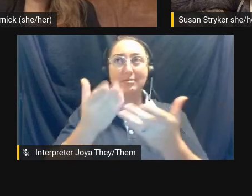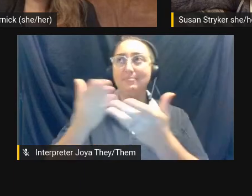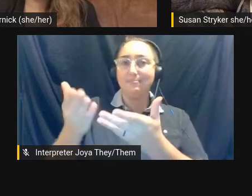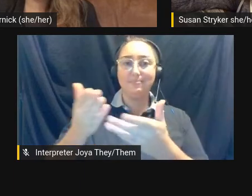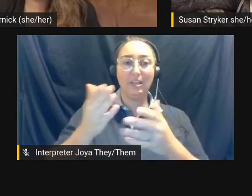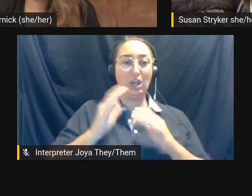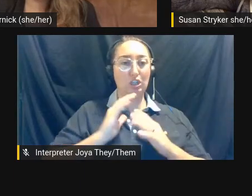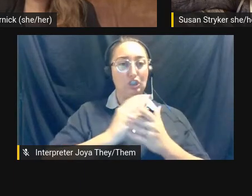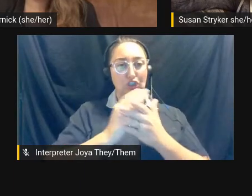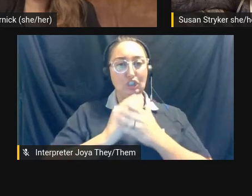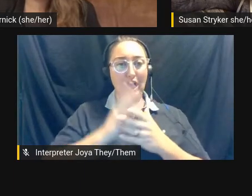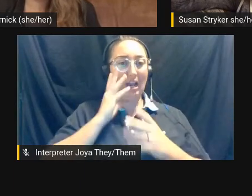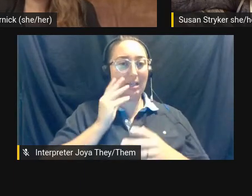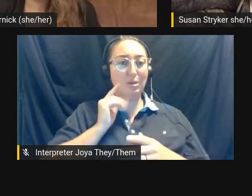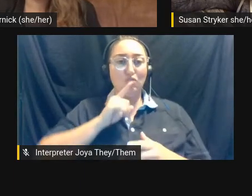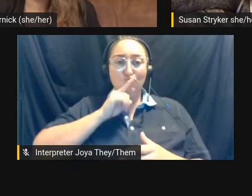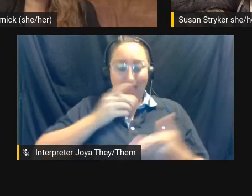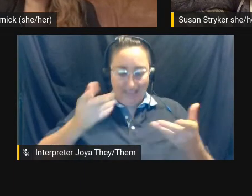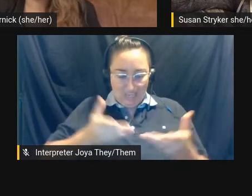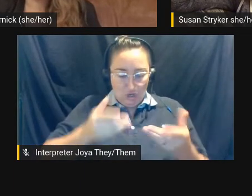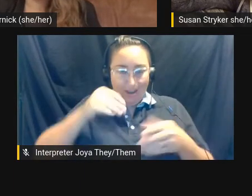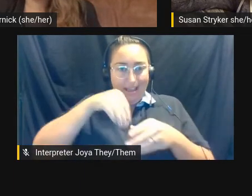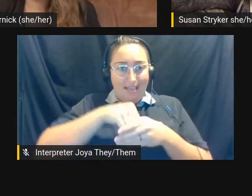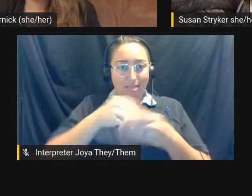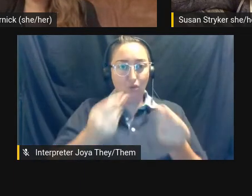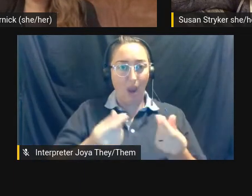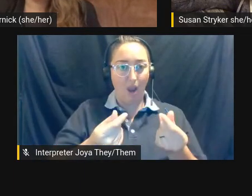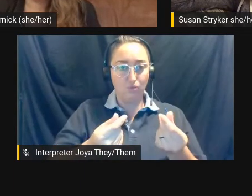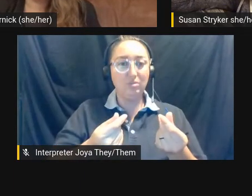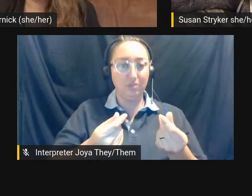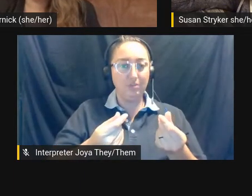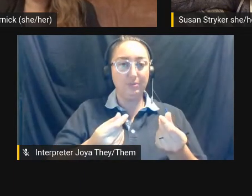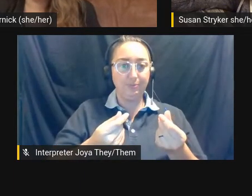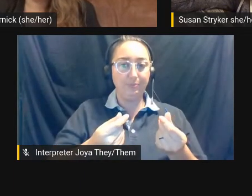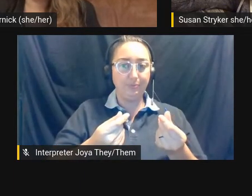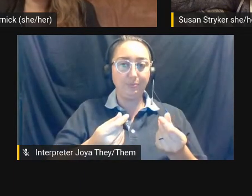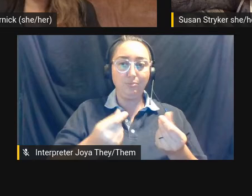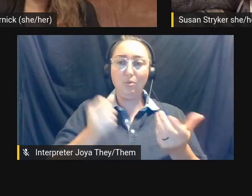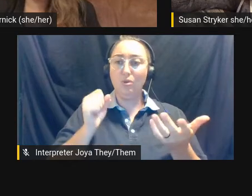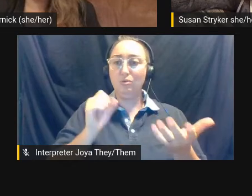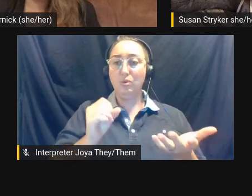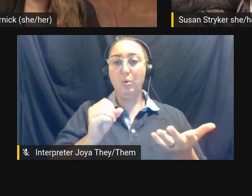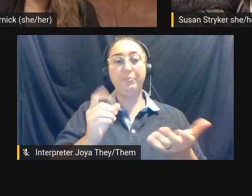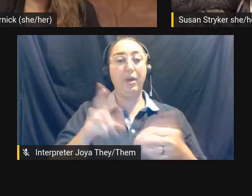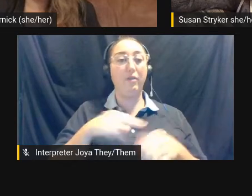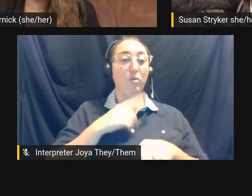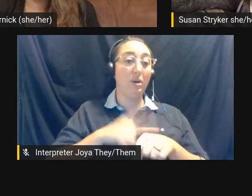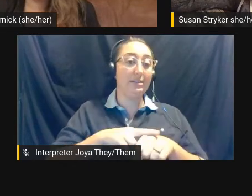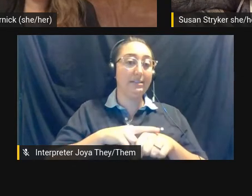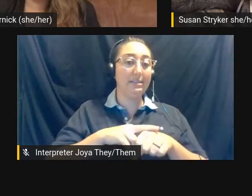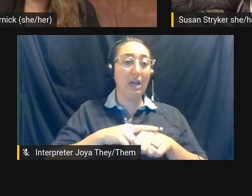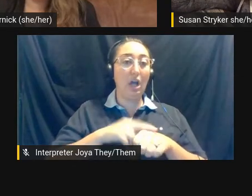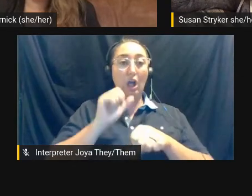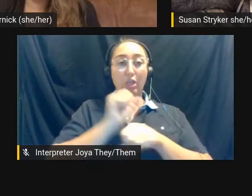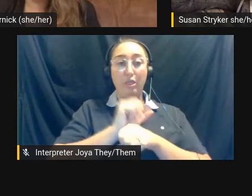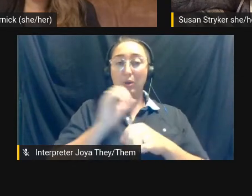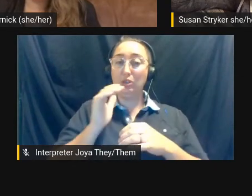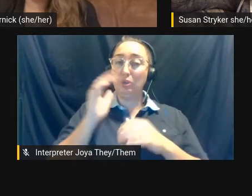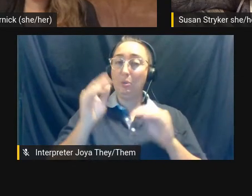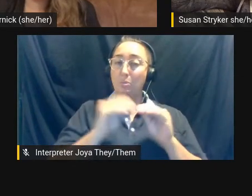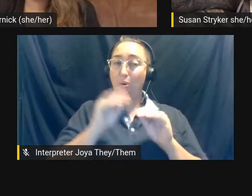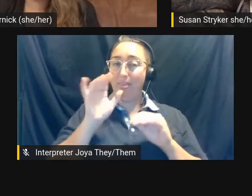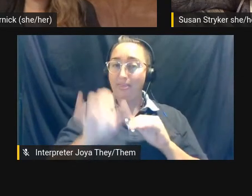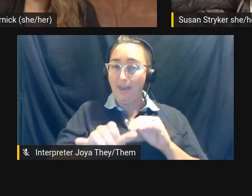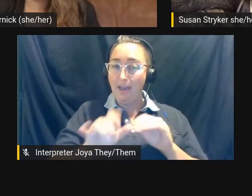literally cemented in the ground. And so, of course, the work is so much more than that,